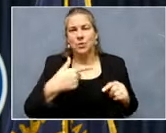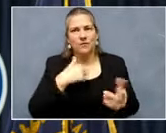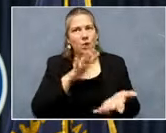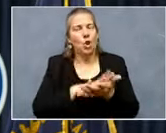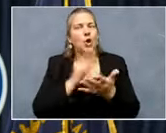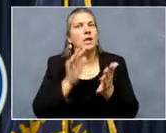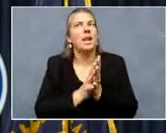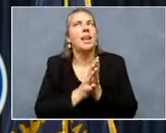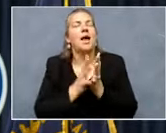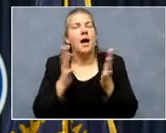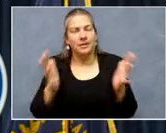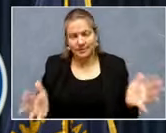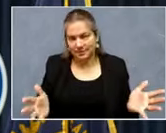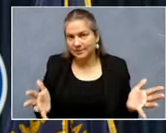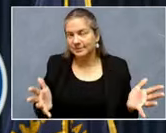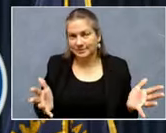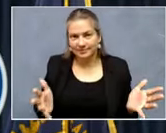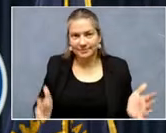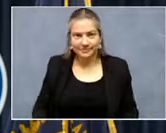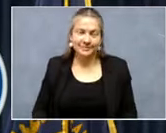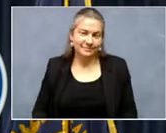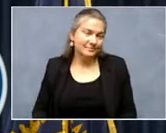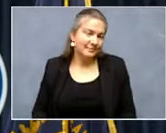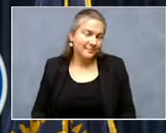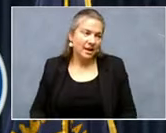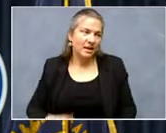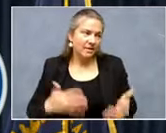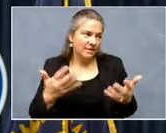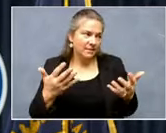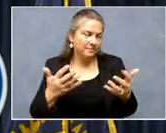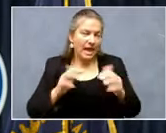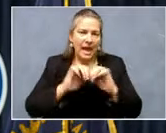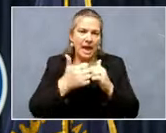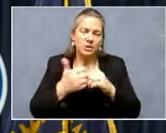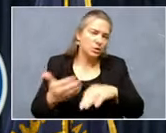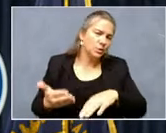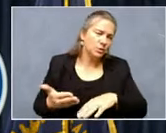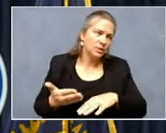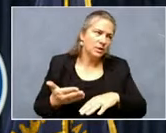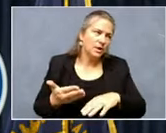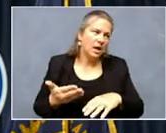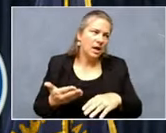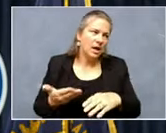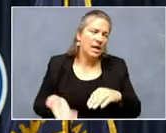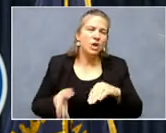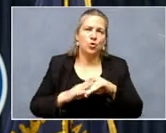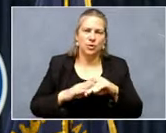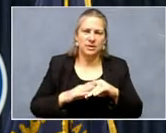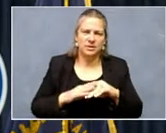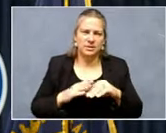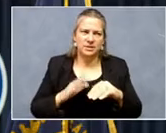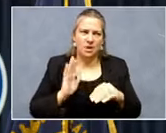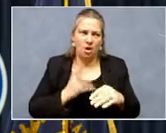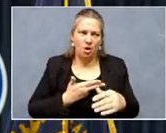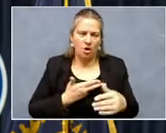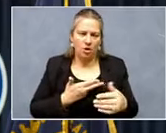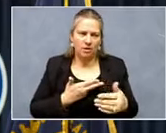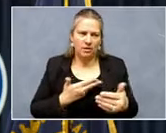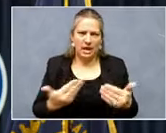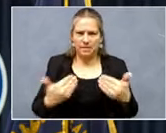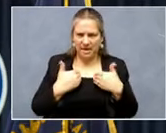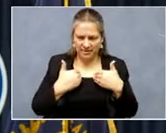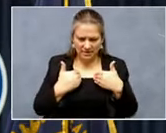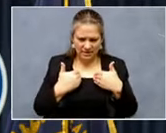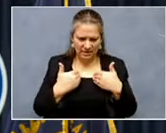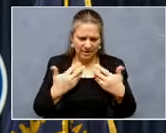um, about how to increase capacity. But the other thing that we will do is we'll, we'll get, and we do